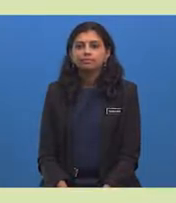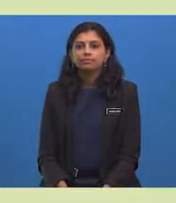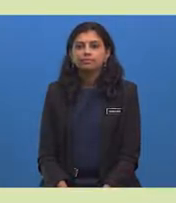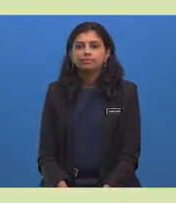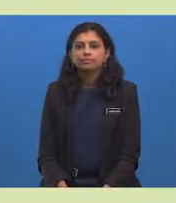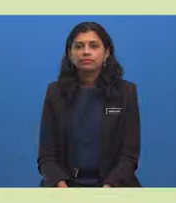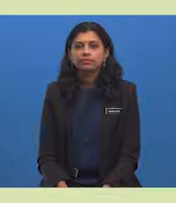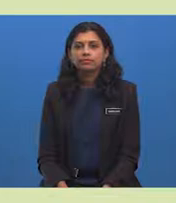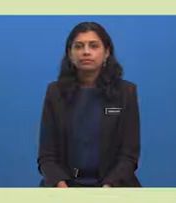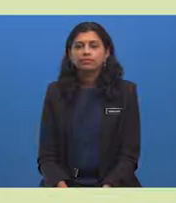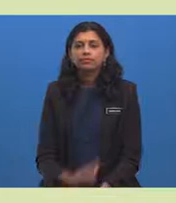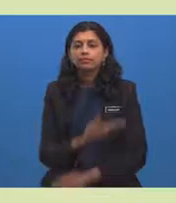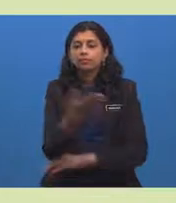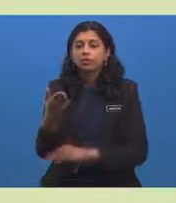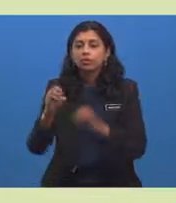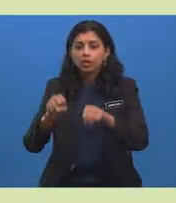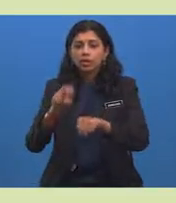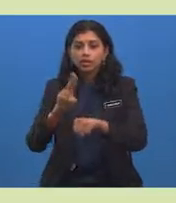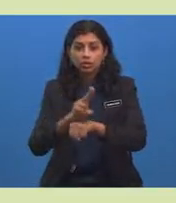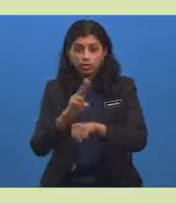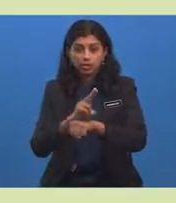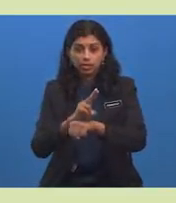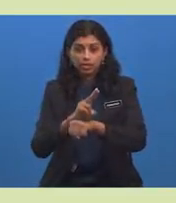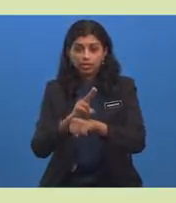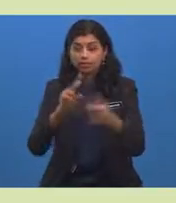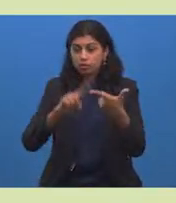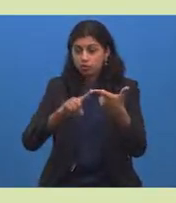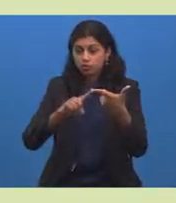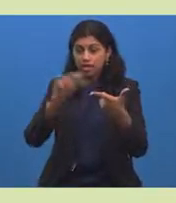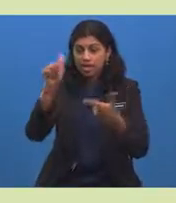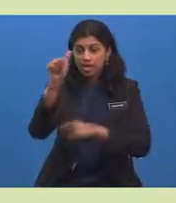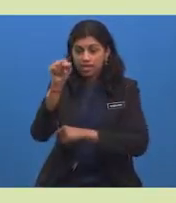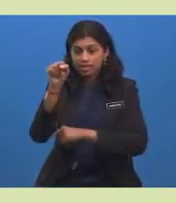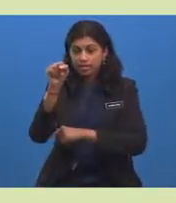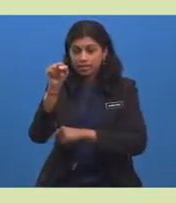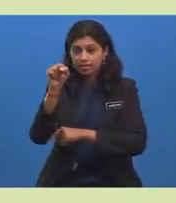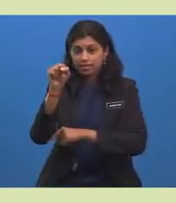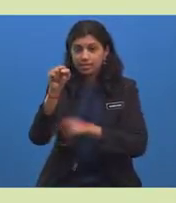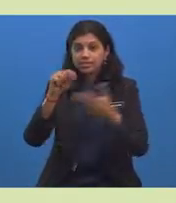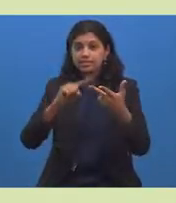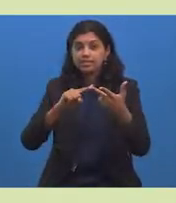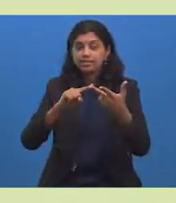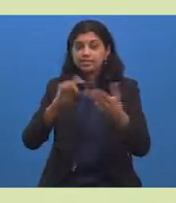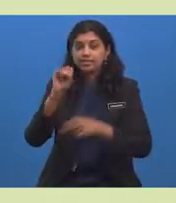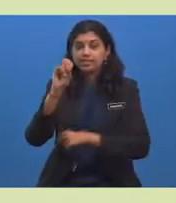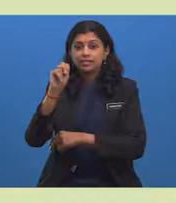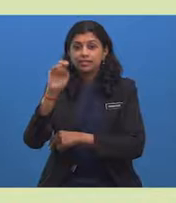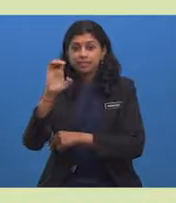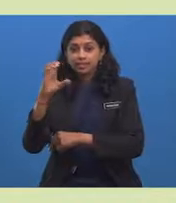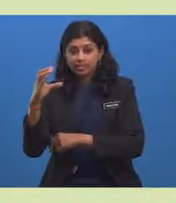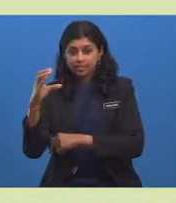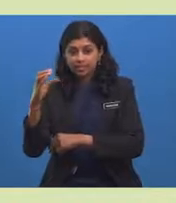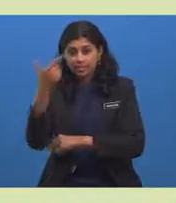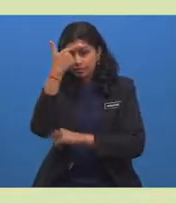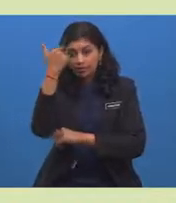You can use as, since, and because to tell why something